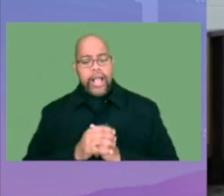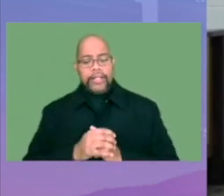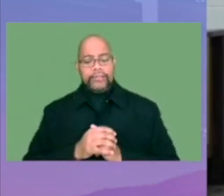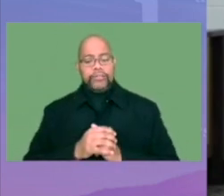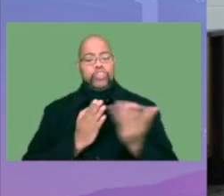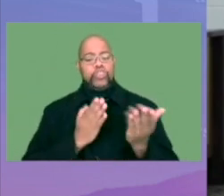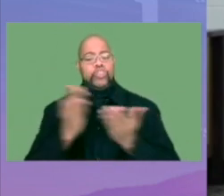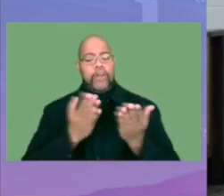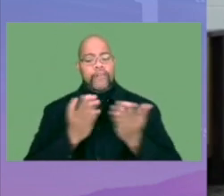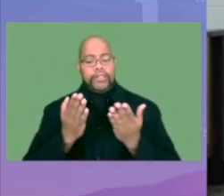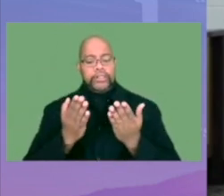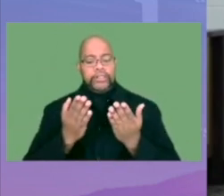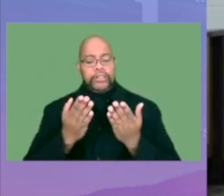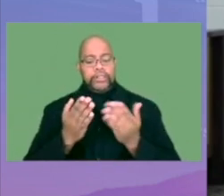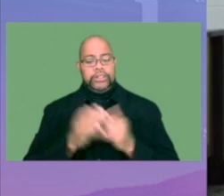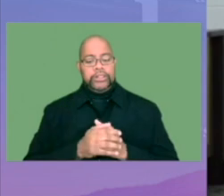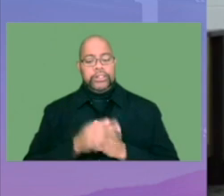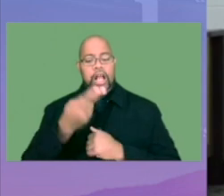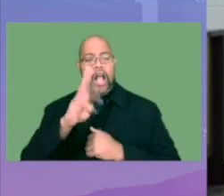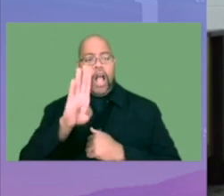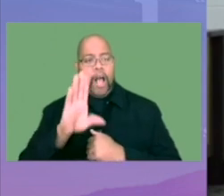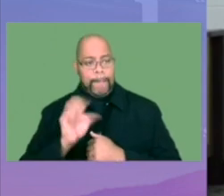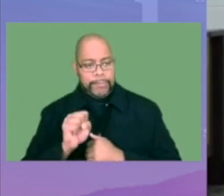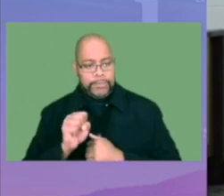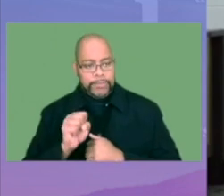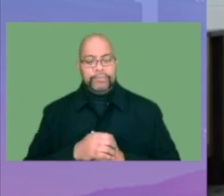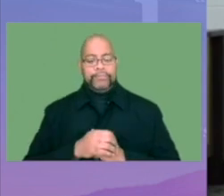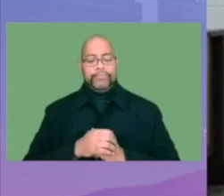of online service hubs.